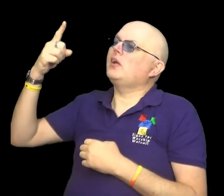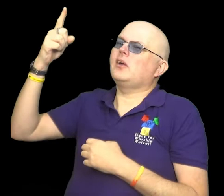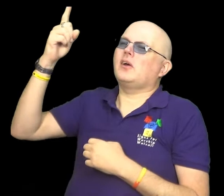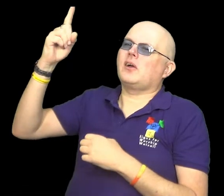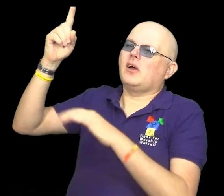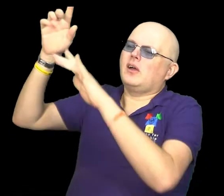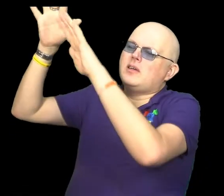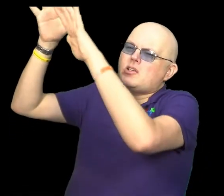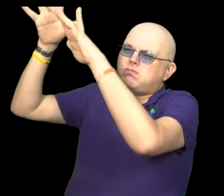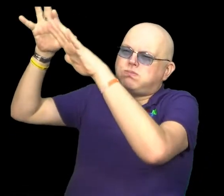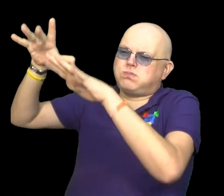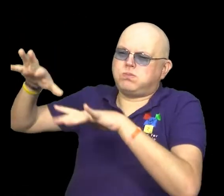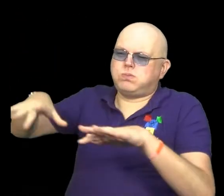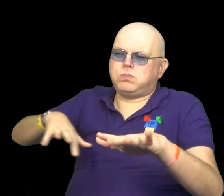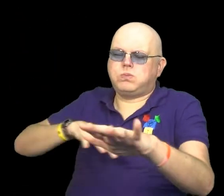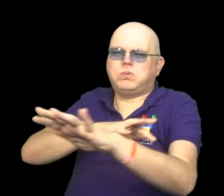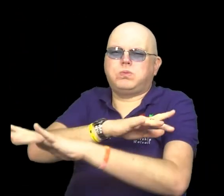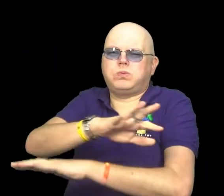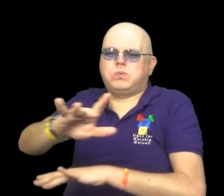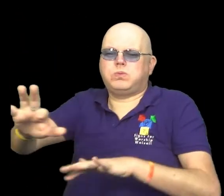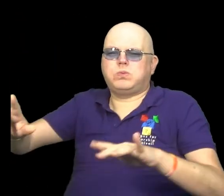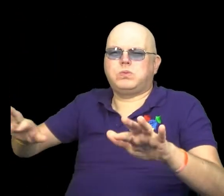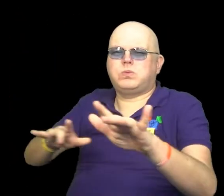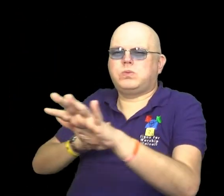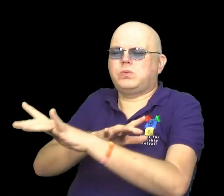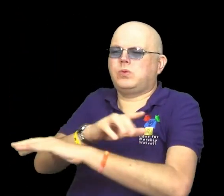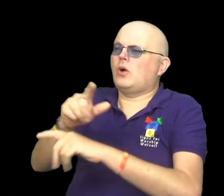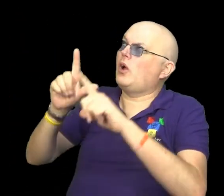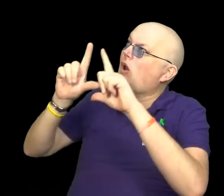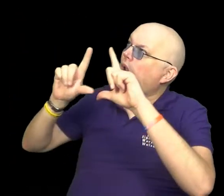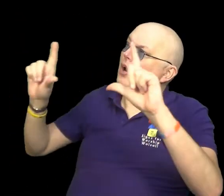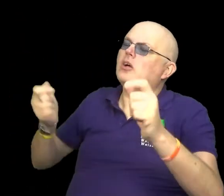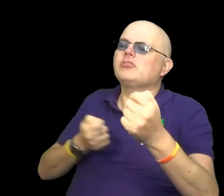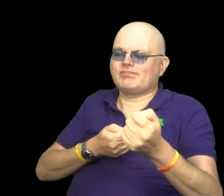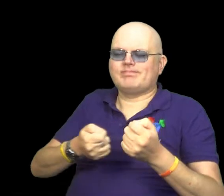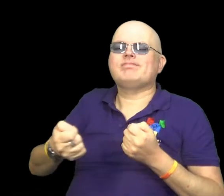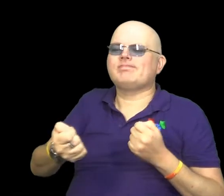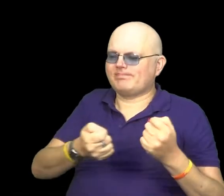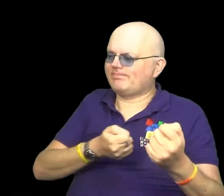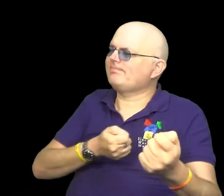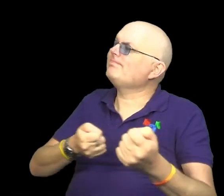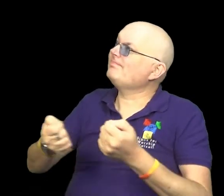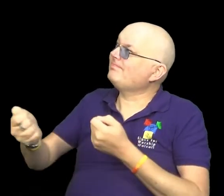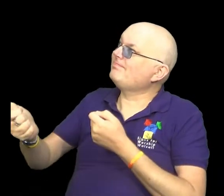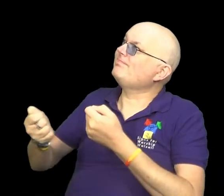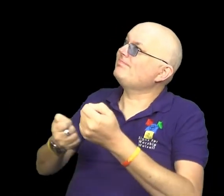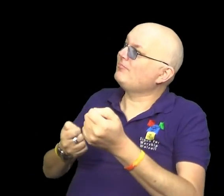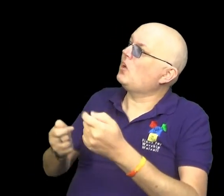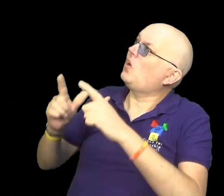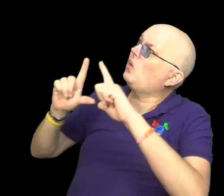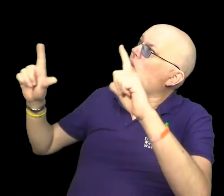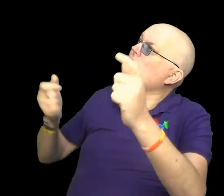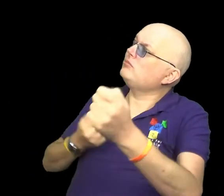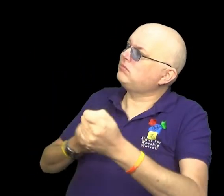Spirit of God, let you fall in this place. Lord, have your